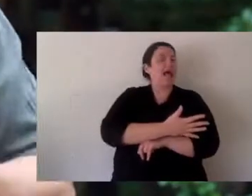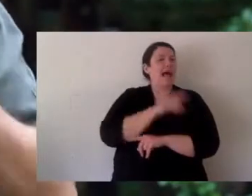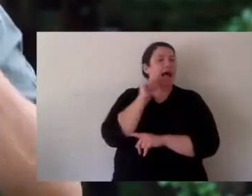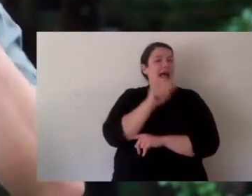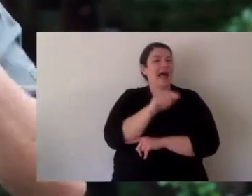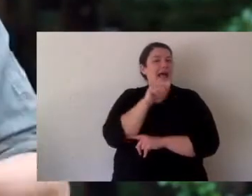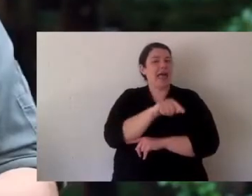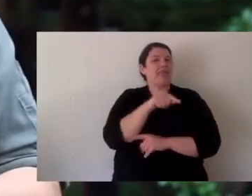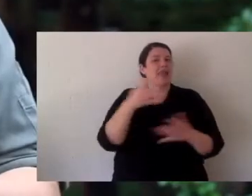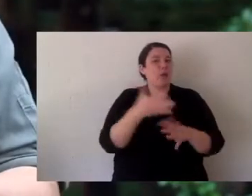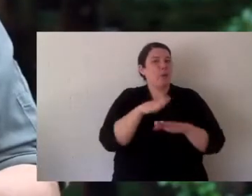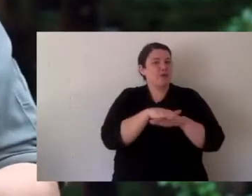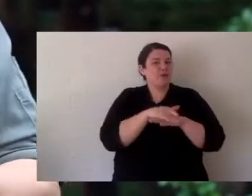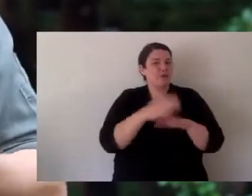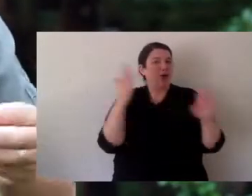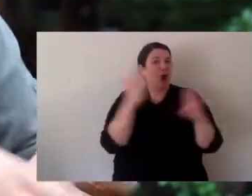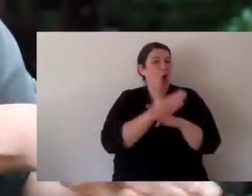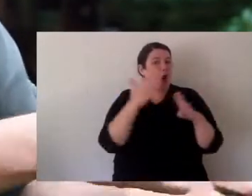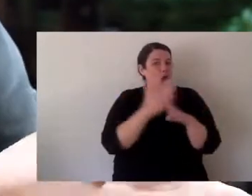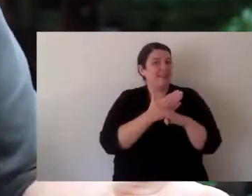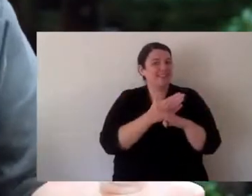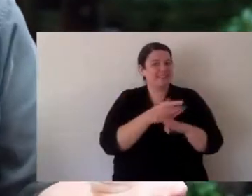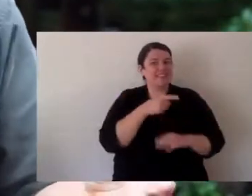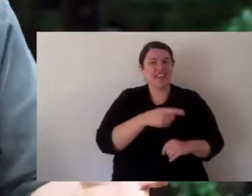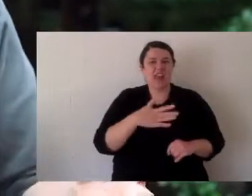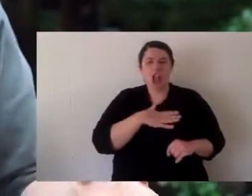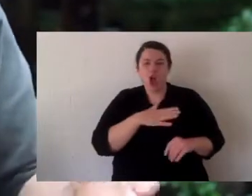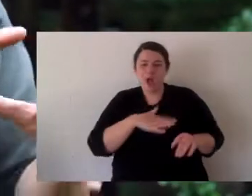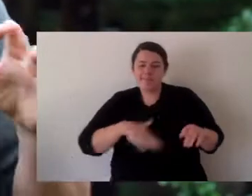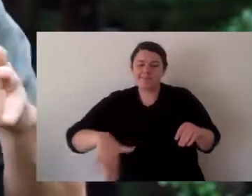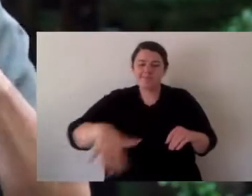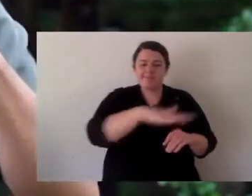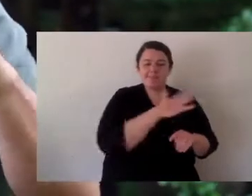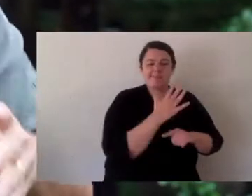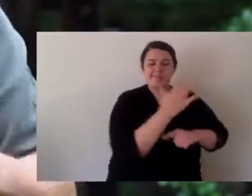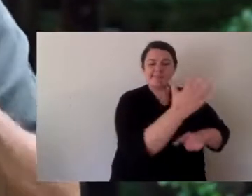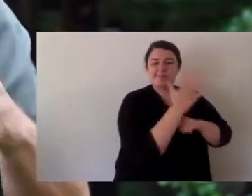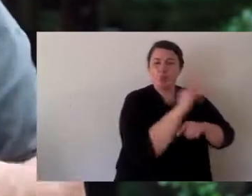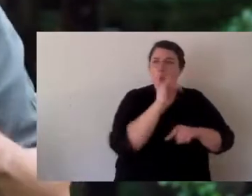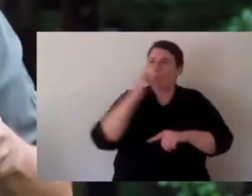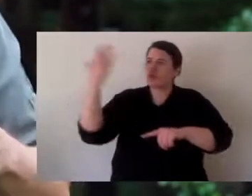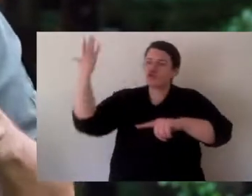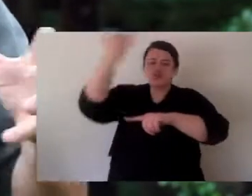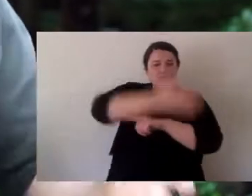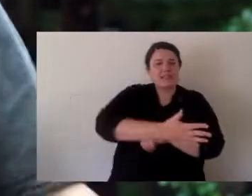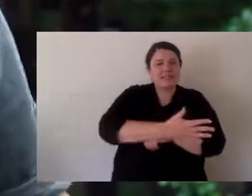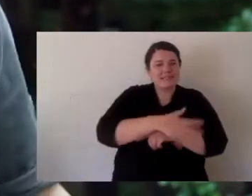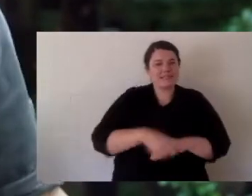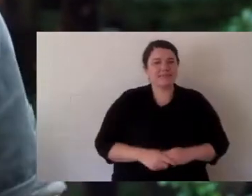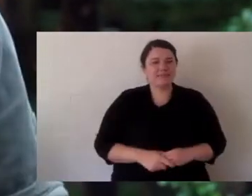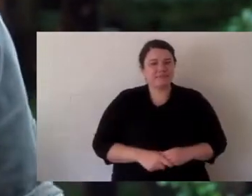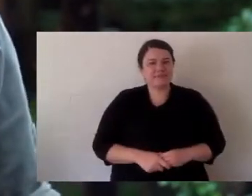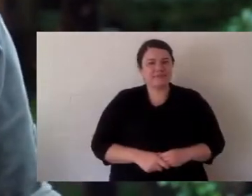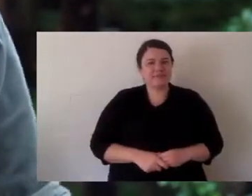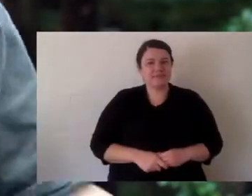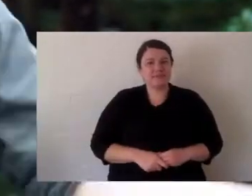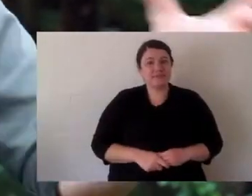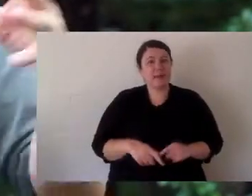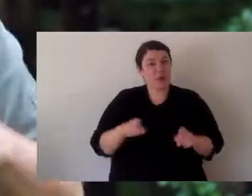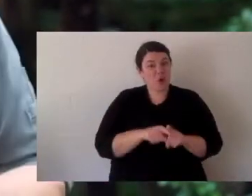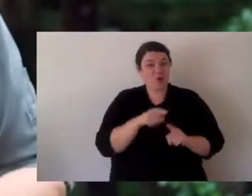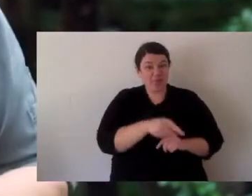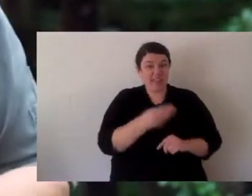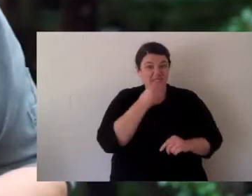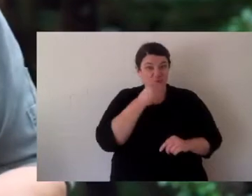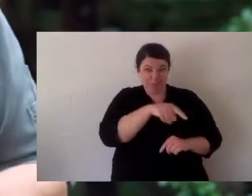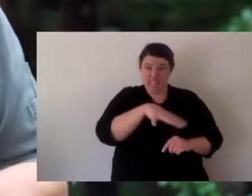always know that's where the turtles will be. So they like to hang around those trees and the stumps and the logs underwater but that's also where